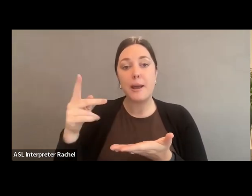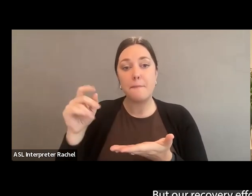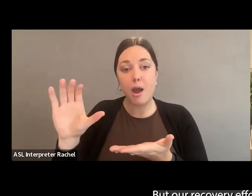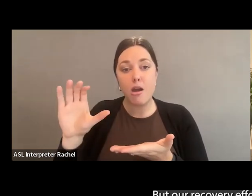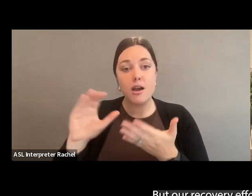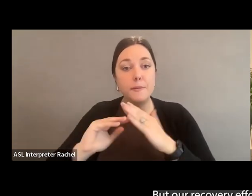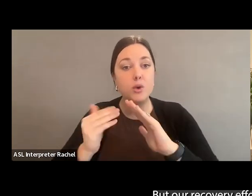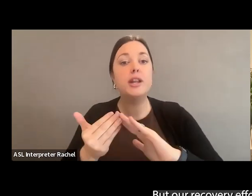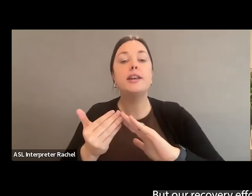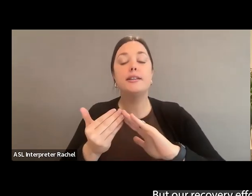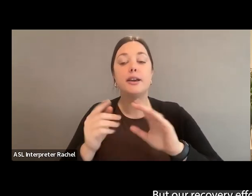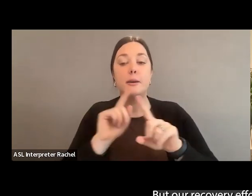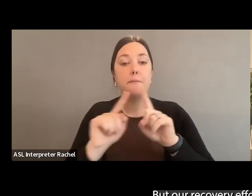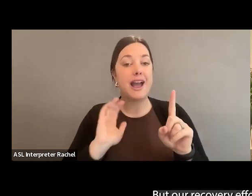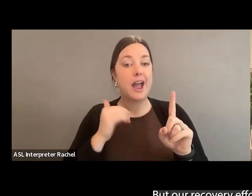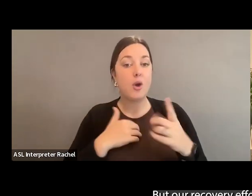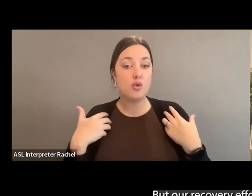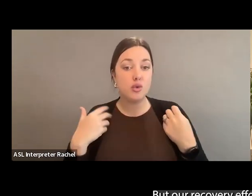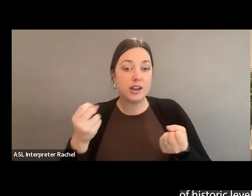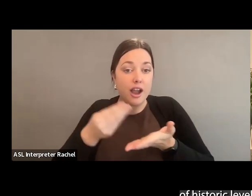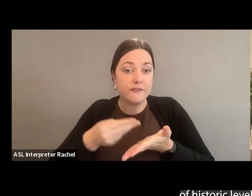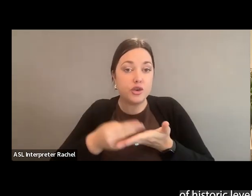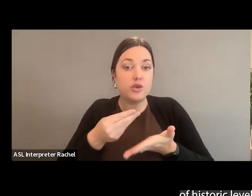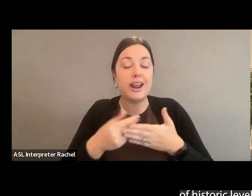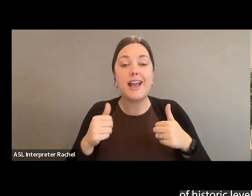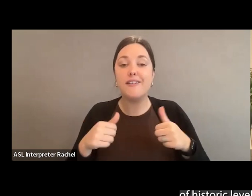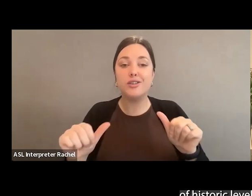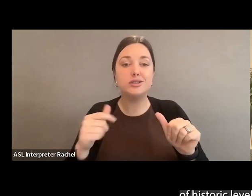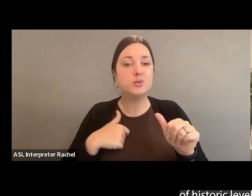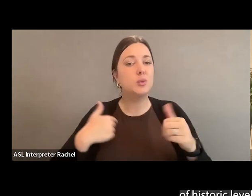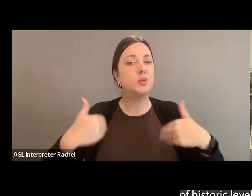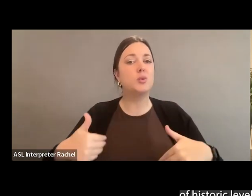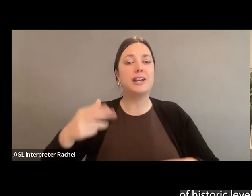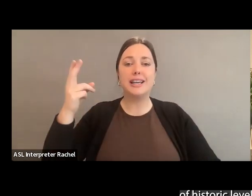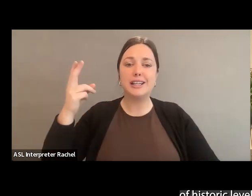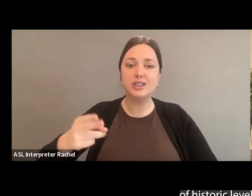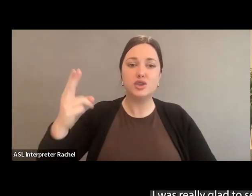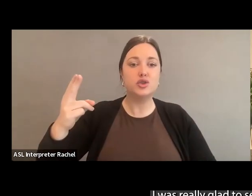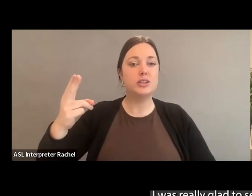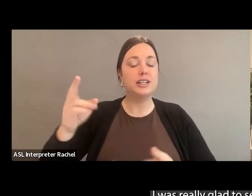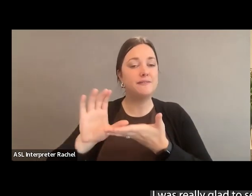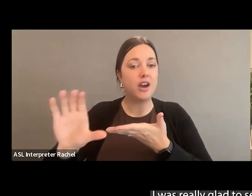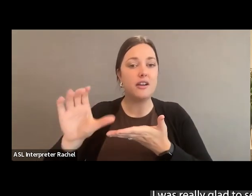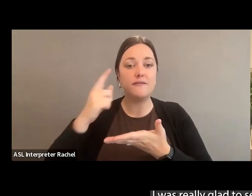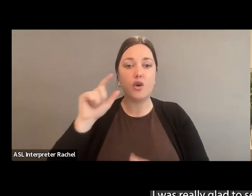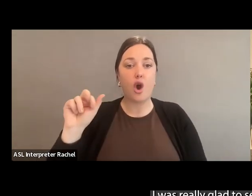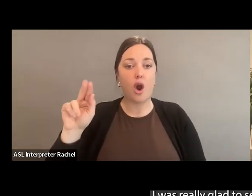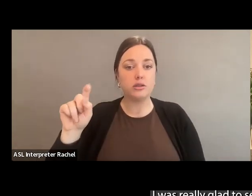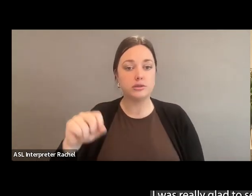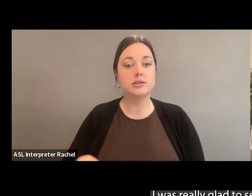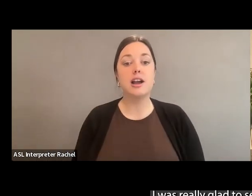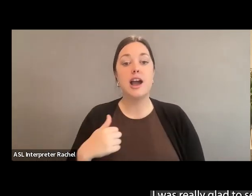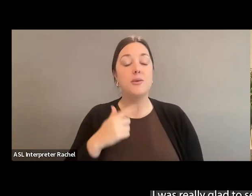but our recovery efforts were marked with sort of historic levels of federal funding for the arts. I was really glad to see my